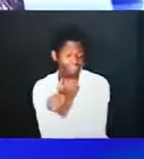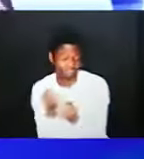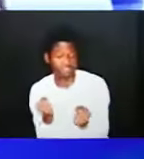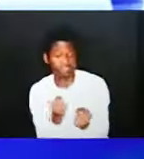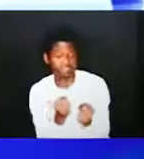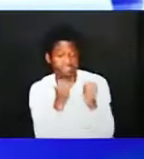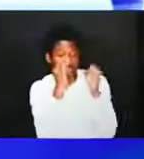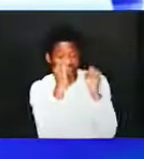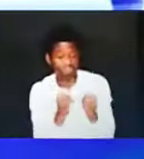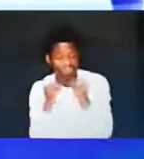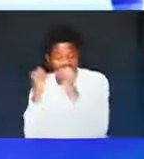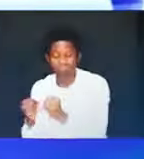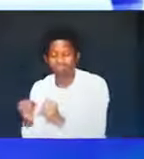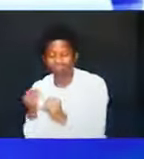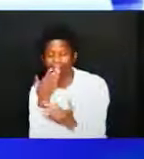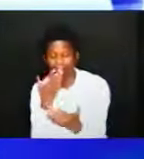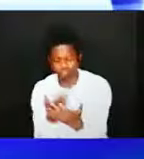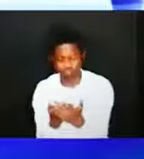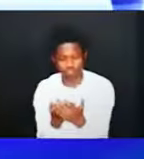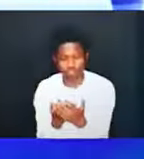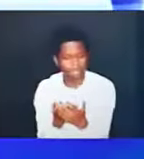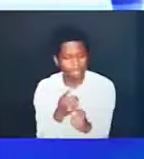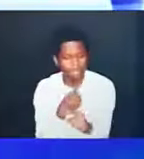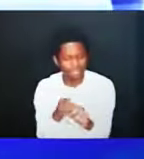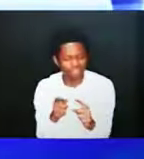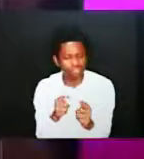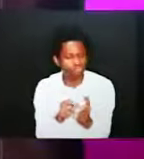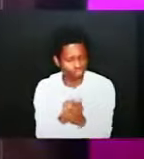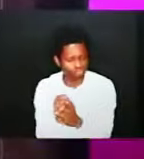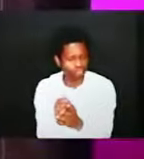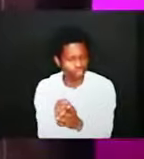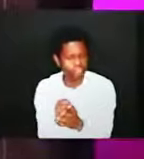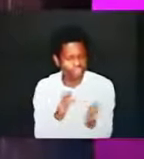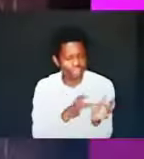to put them together as a community called the church